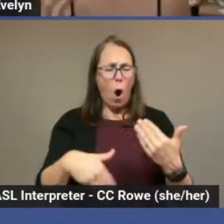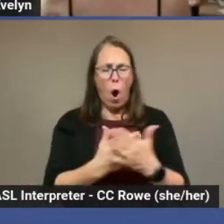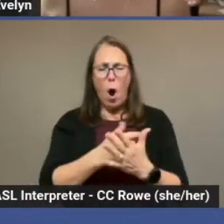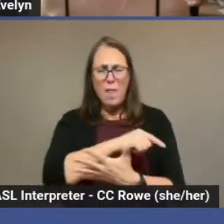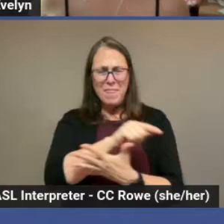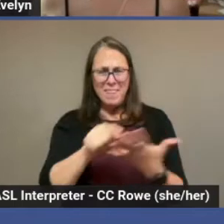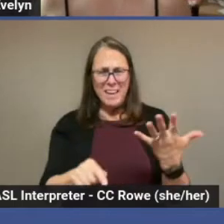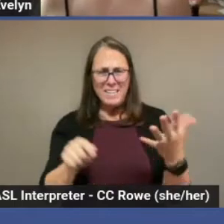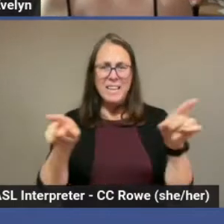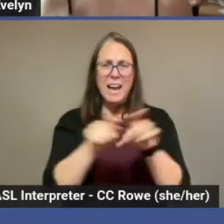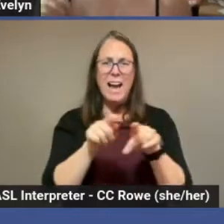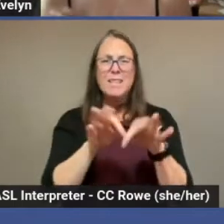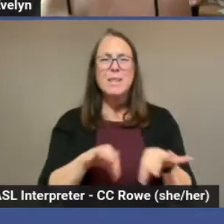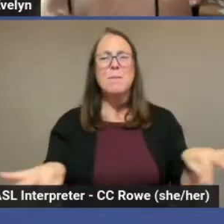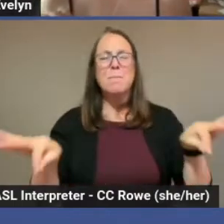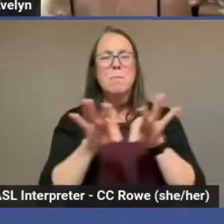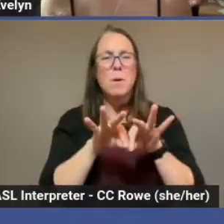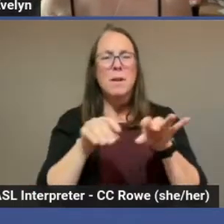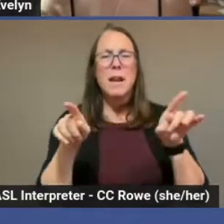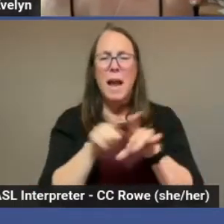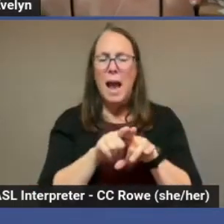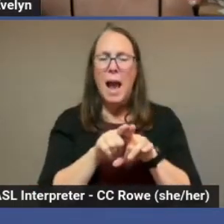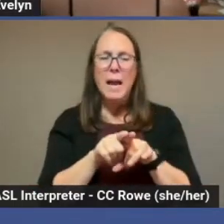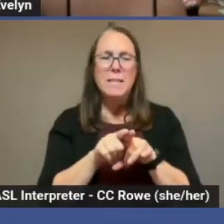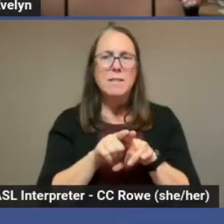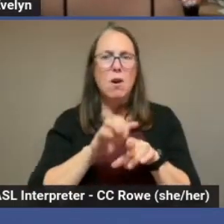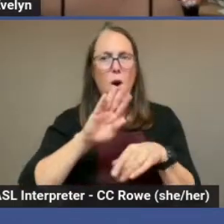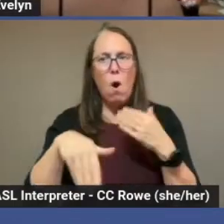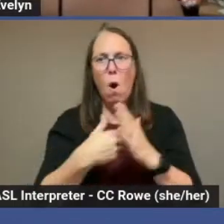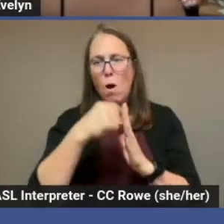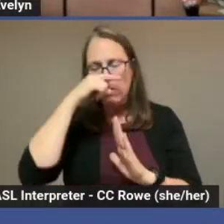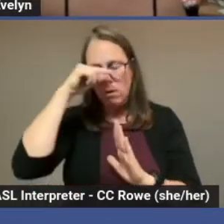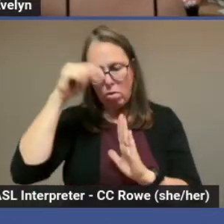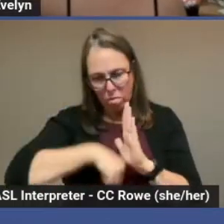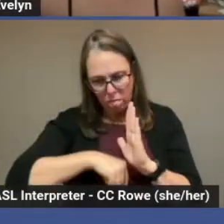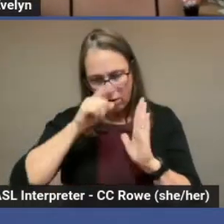more nuts and bolts research as well.